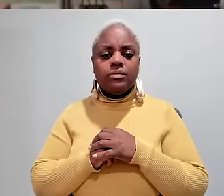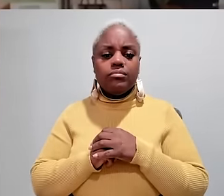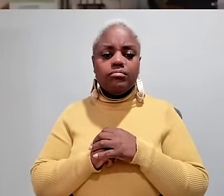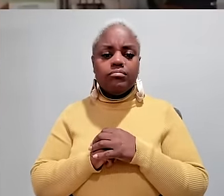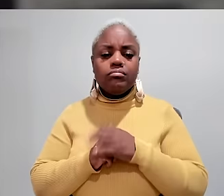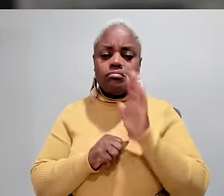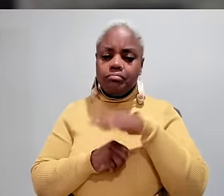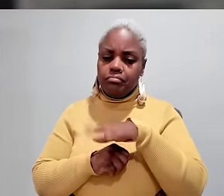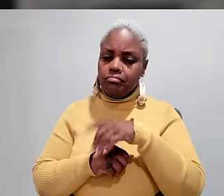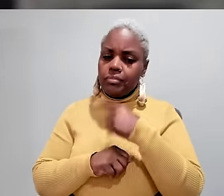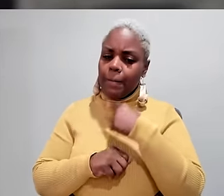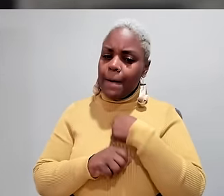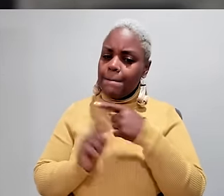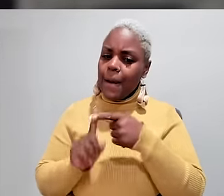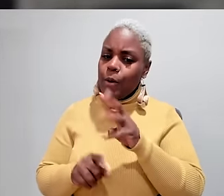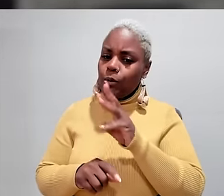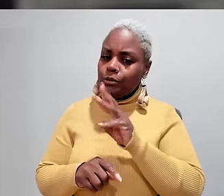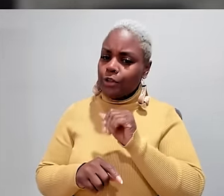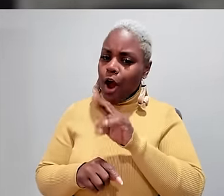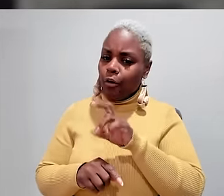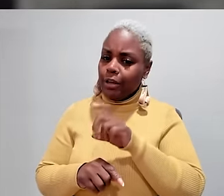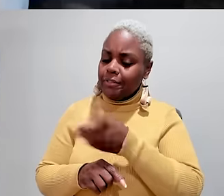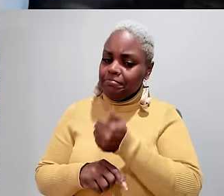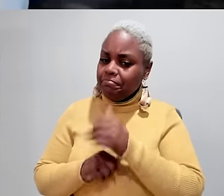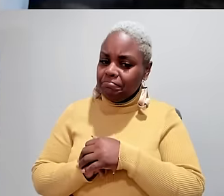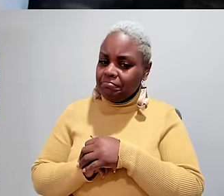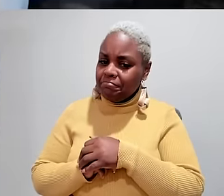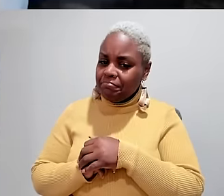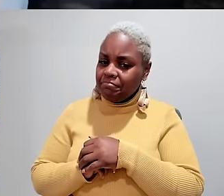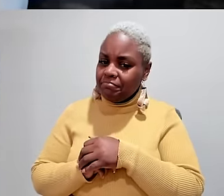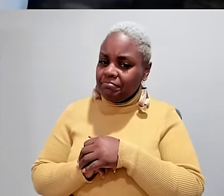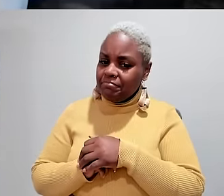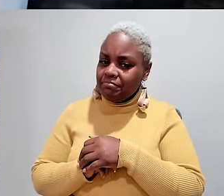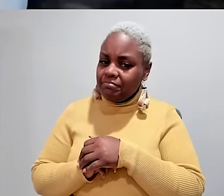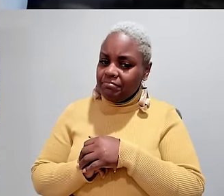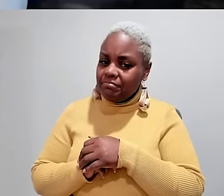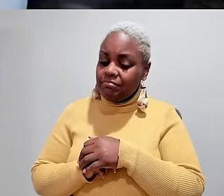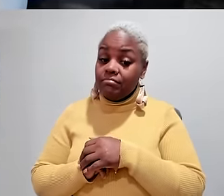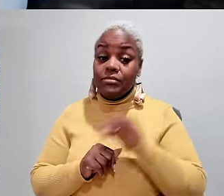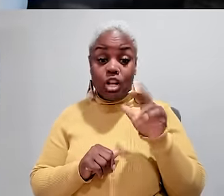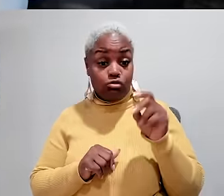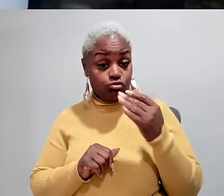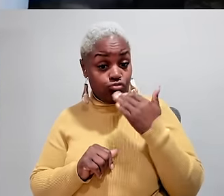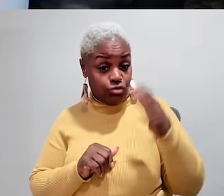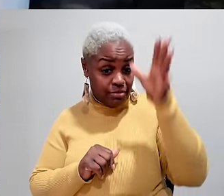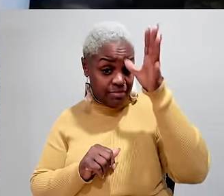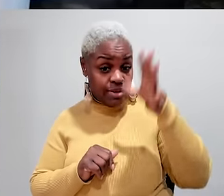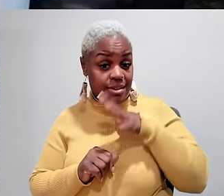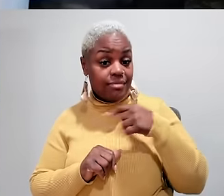-saving. William, tell me about Jared. JARED COLEING, uh,